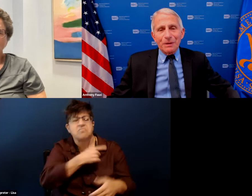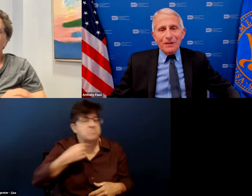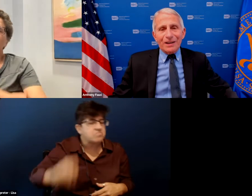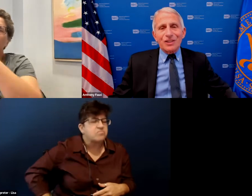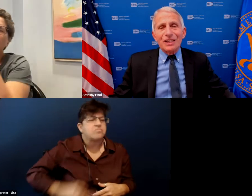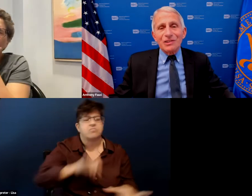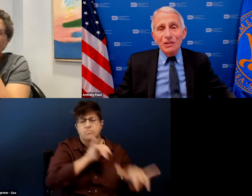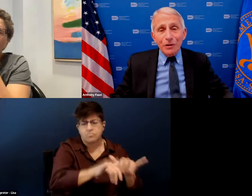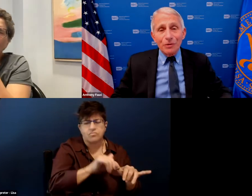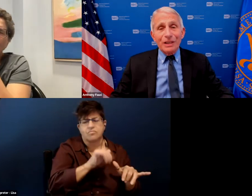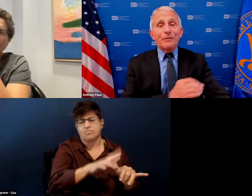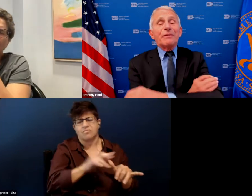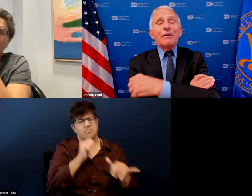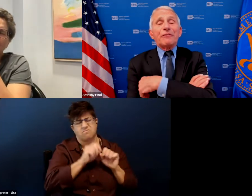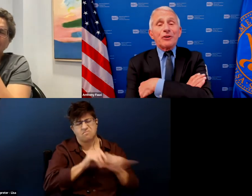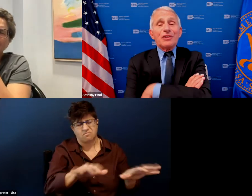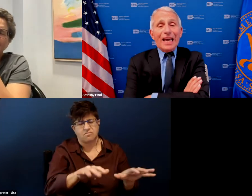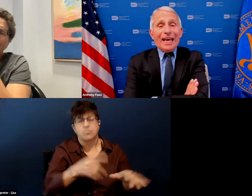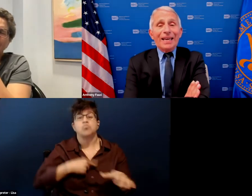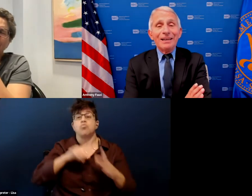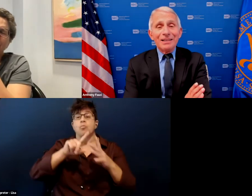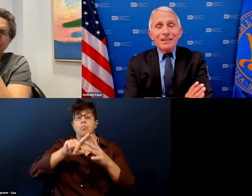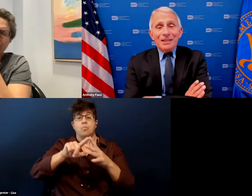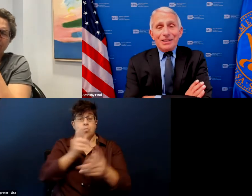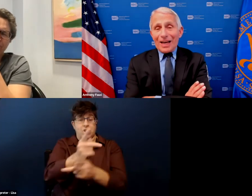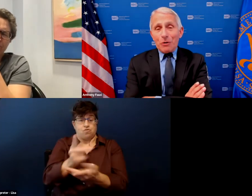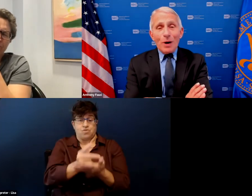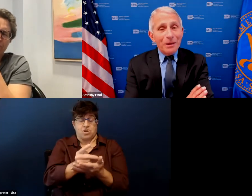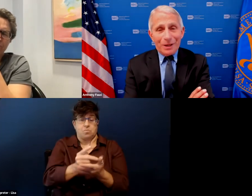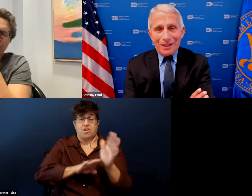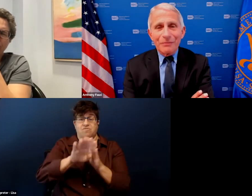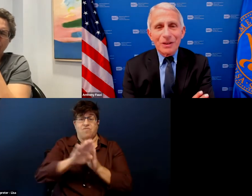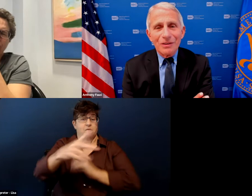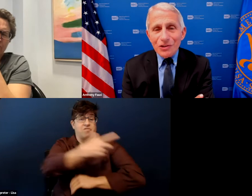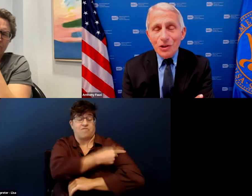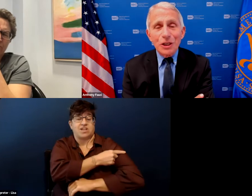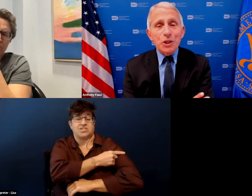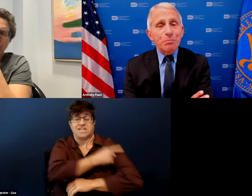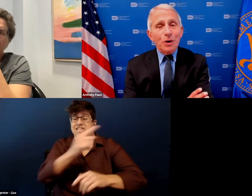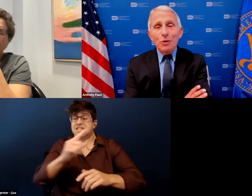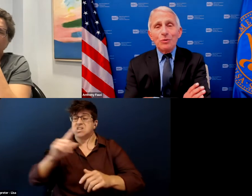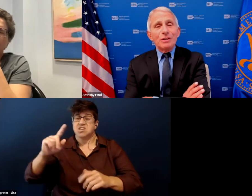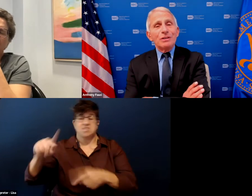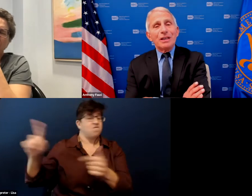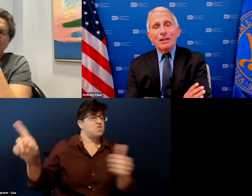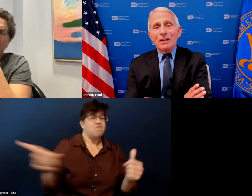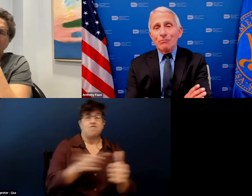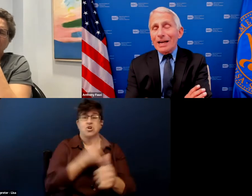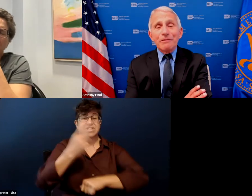developing vaccines literally from the very first day like wait a minute this could explode